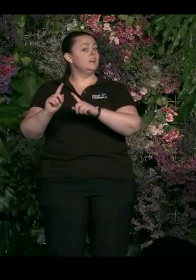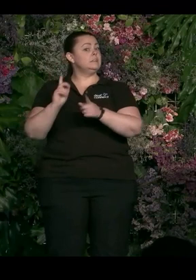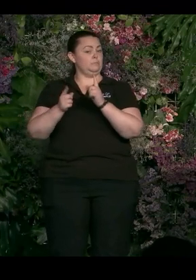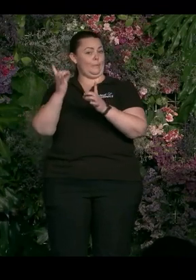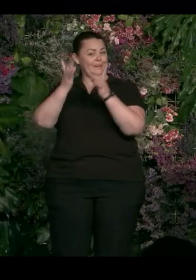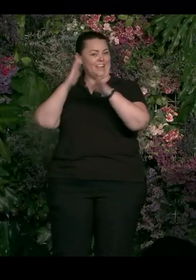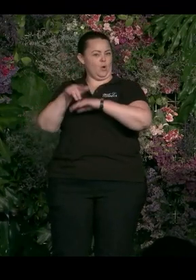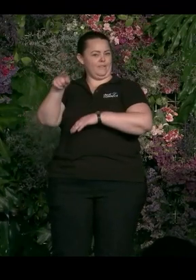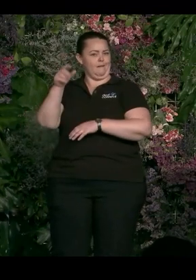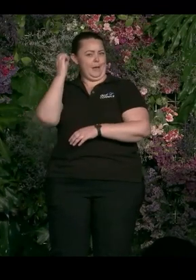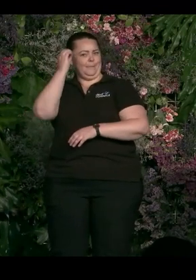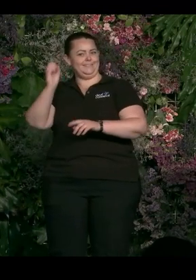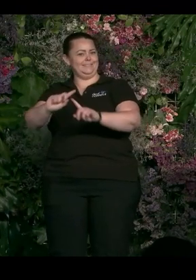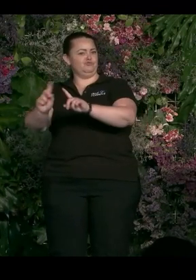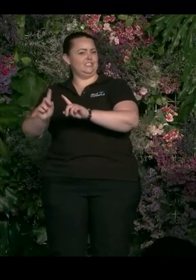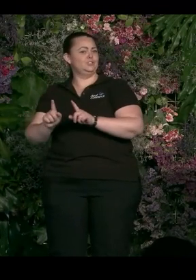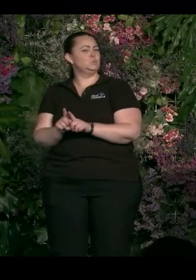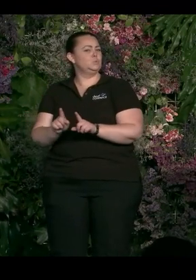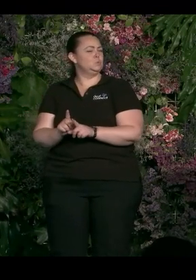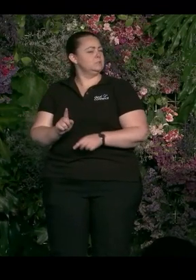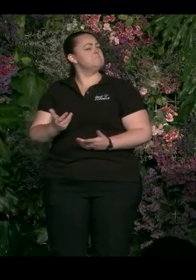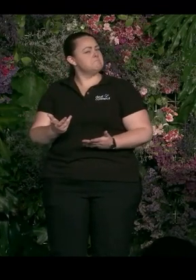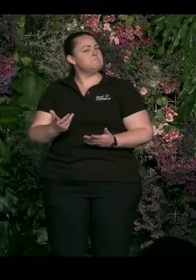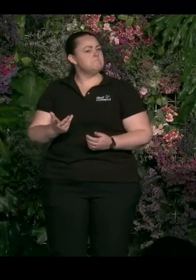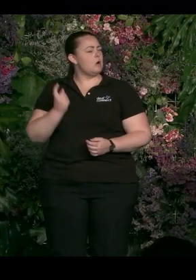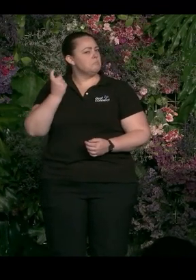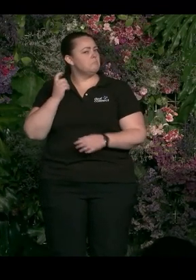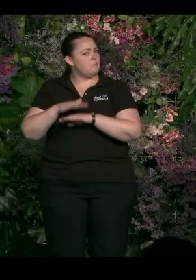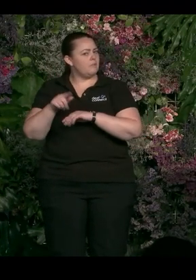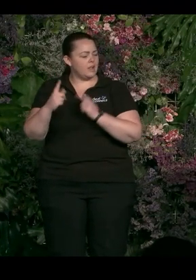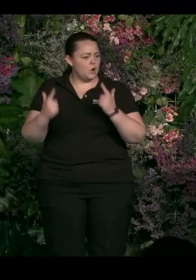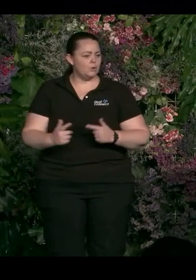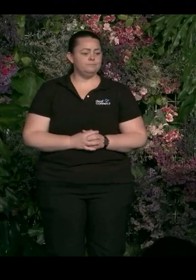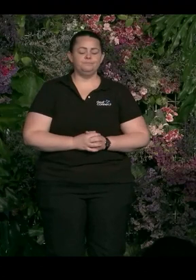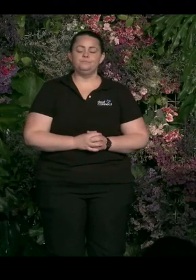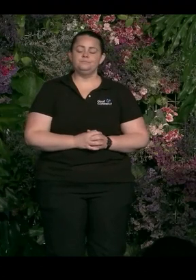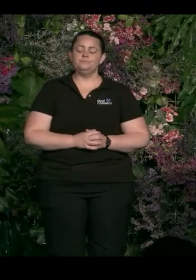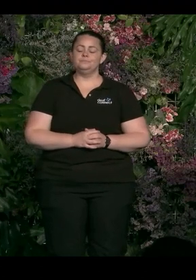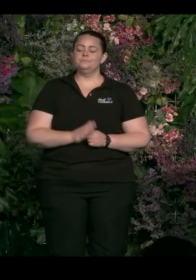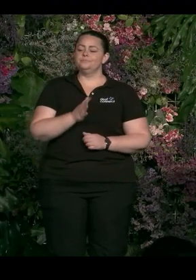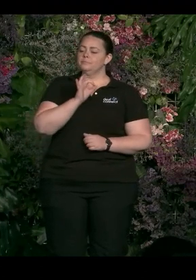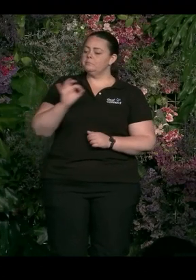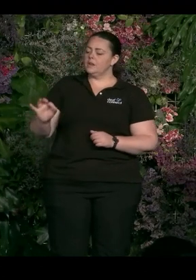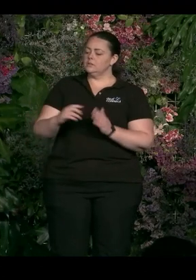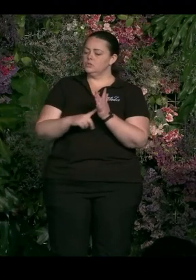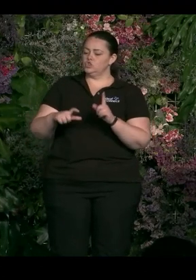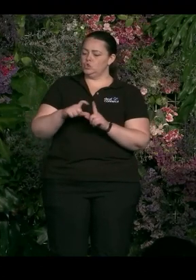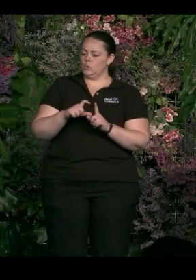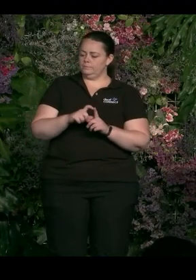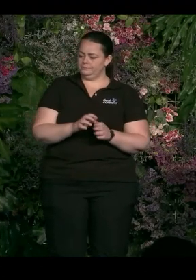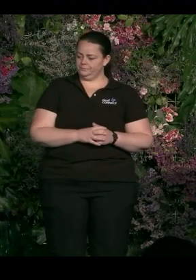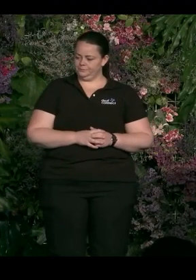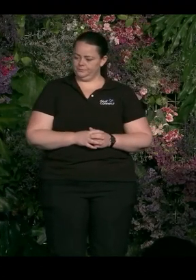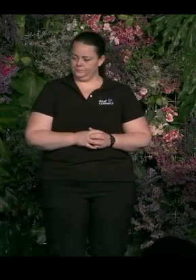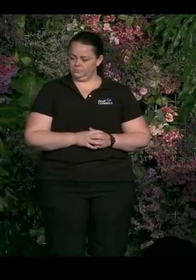working in different places. Now, going back to you, Todd, you